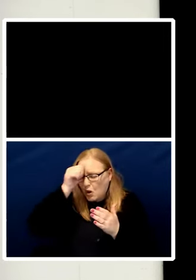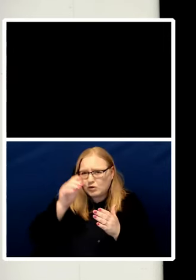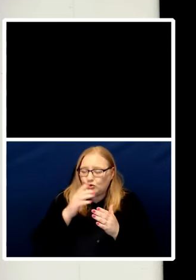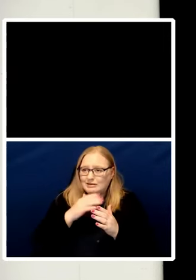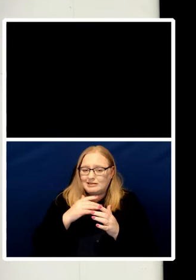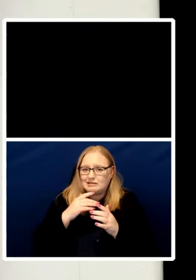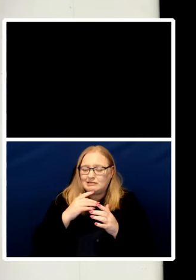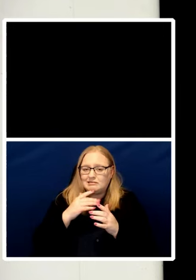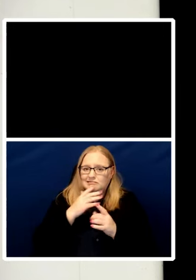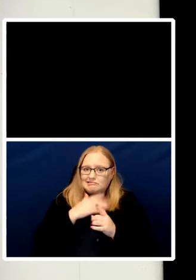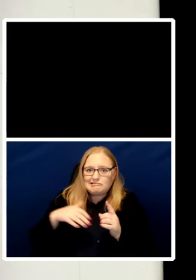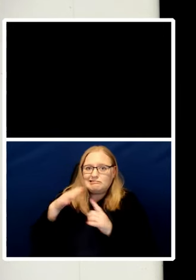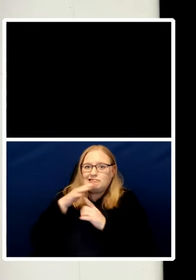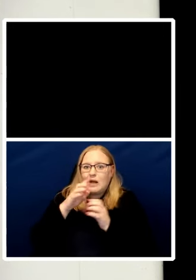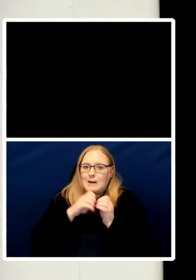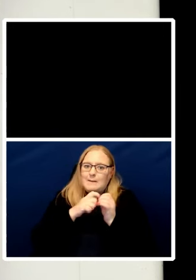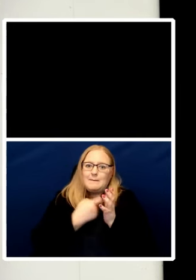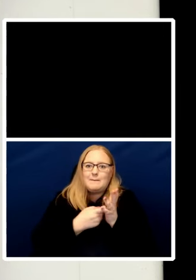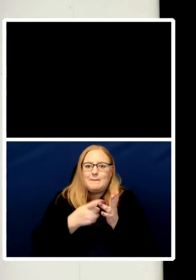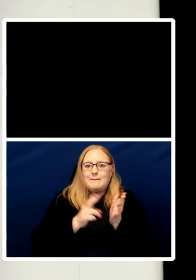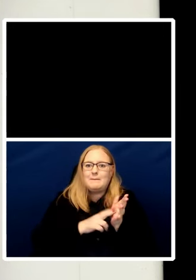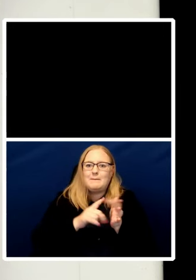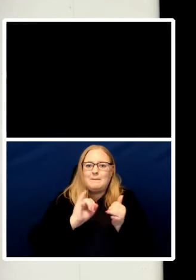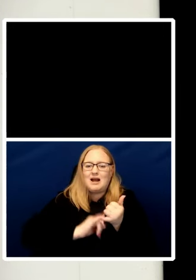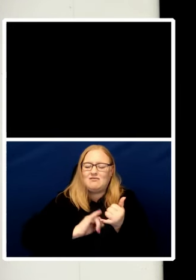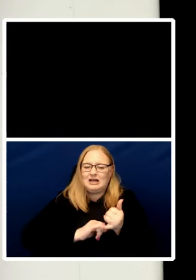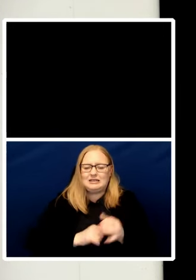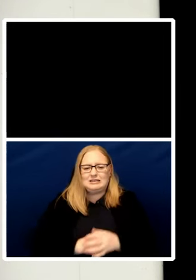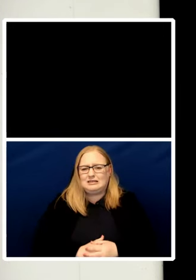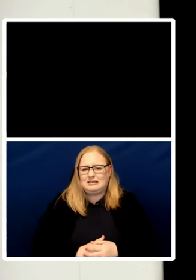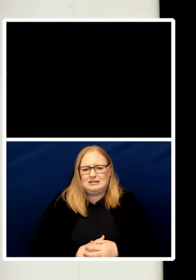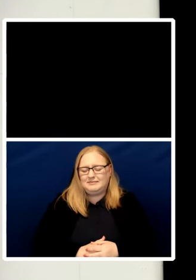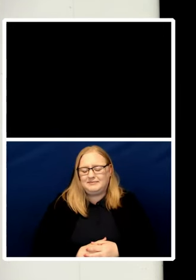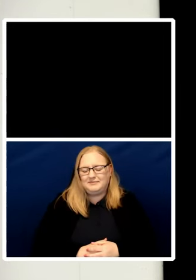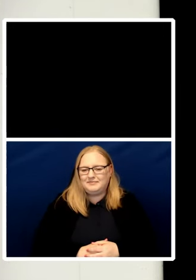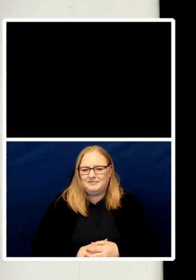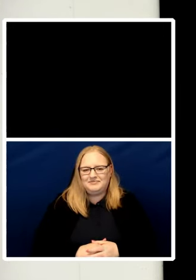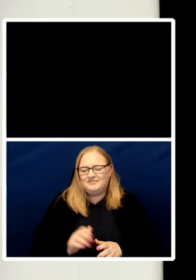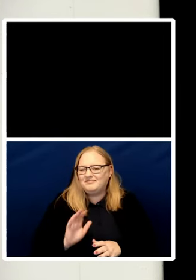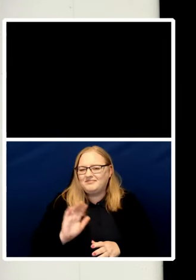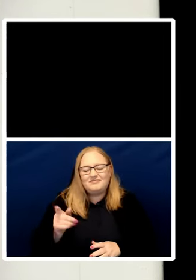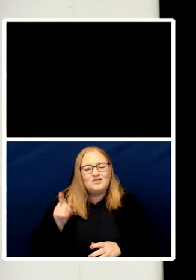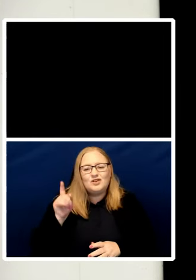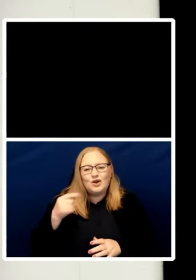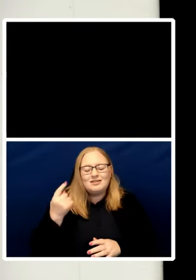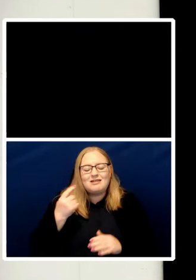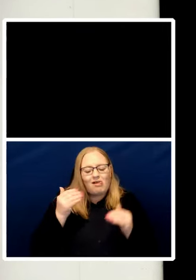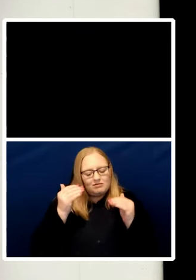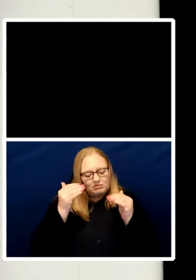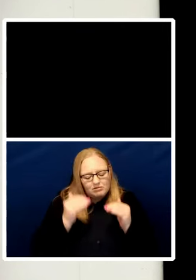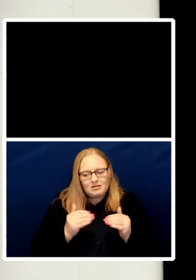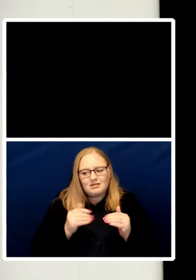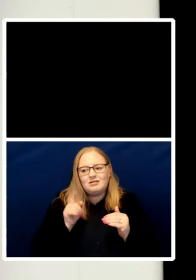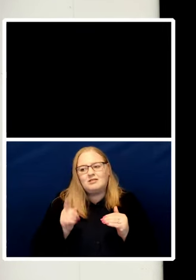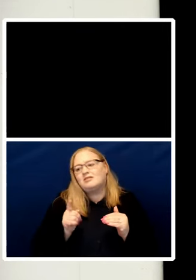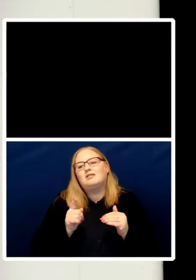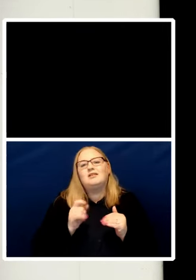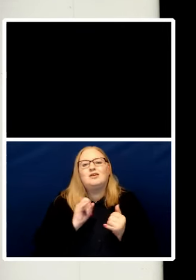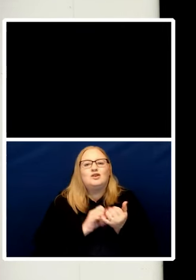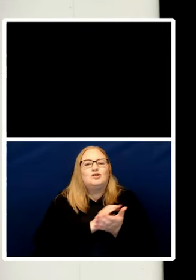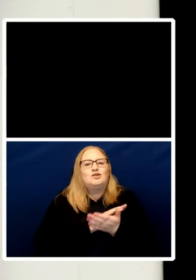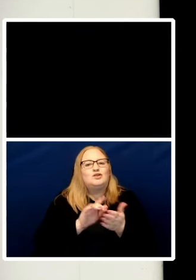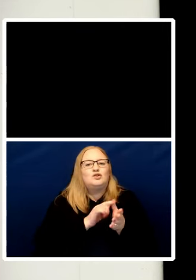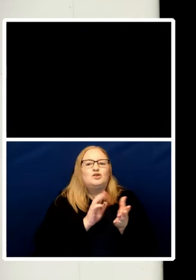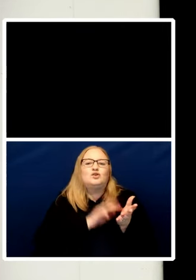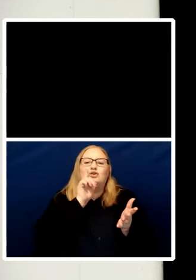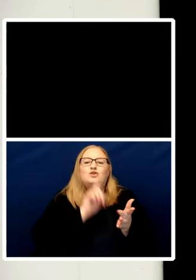person Baroness Chakrabarty she plays down she plays down that her first name in this book is Shami not Baroness so I'm going to